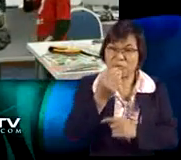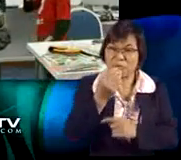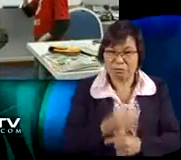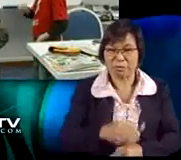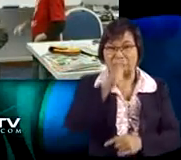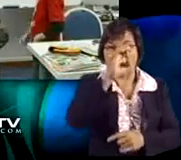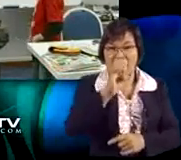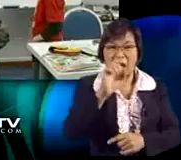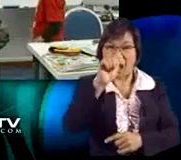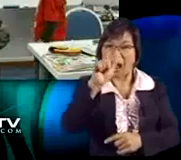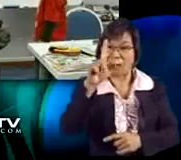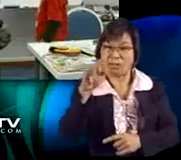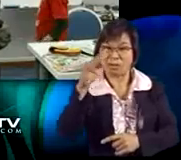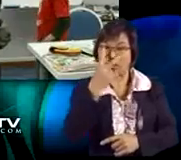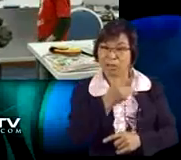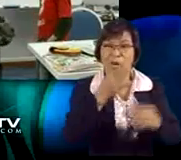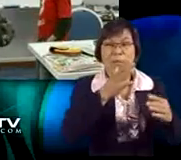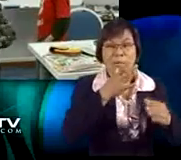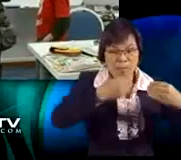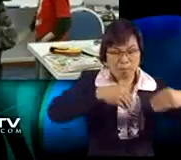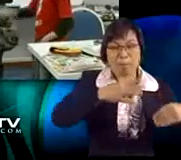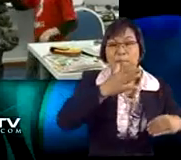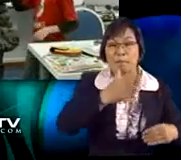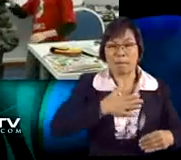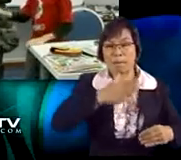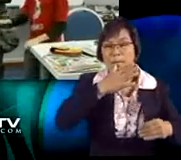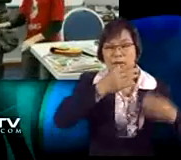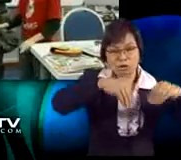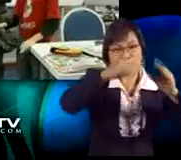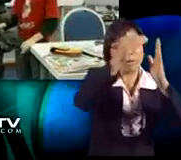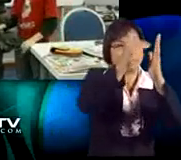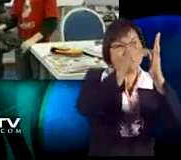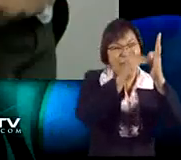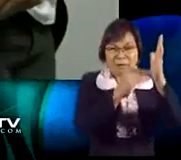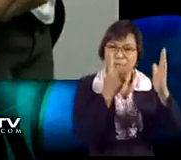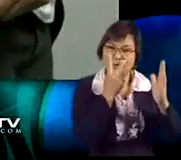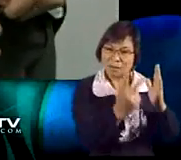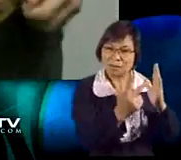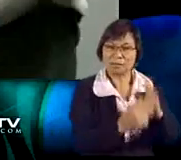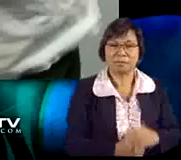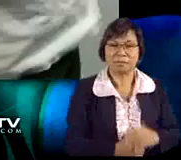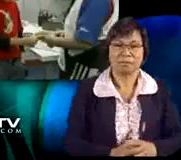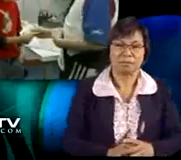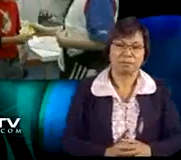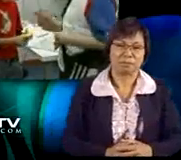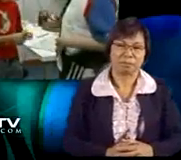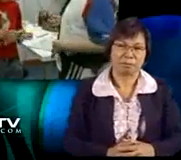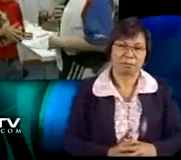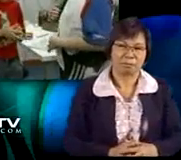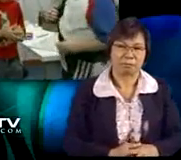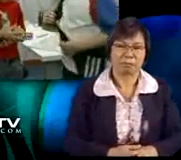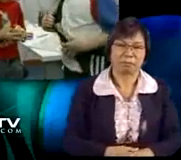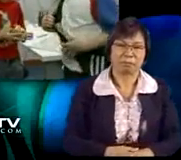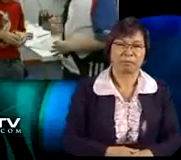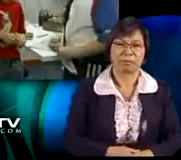food? Uh, no. Alvin, do you see my mother's shopping list? Here. Thank